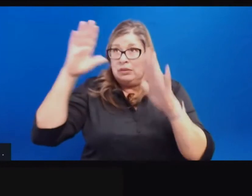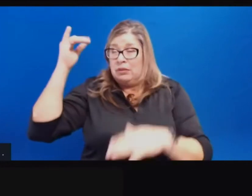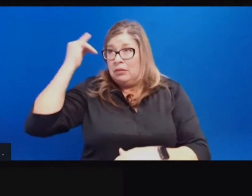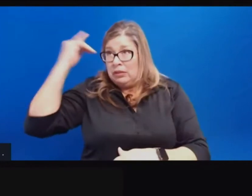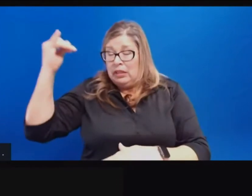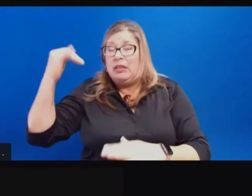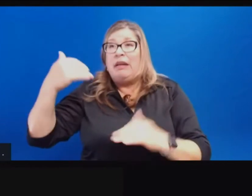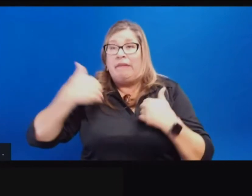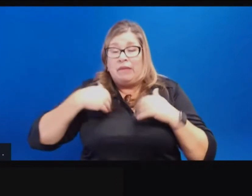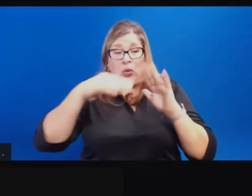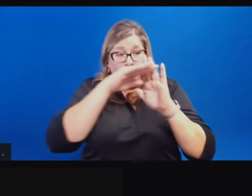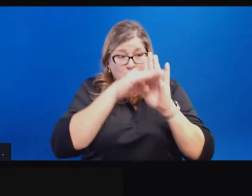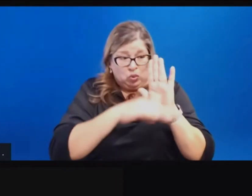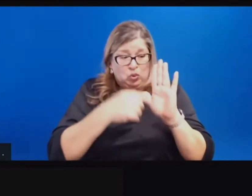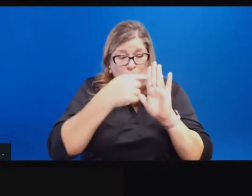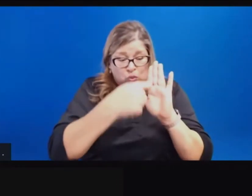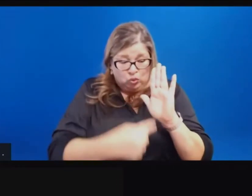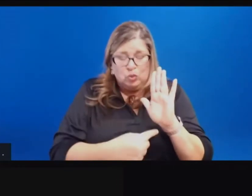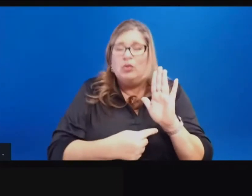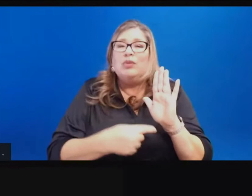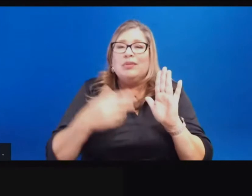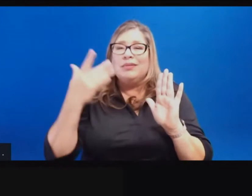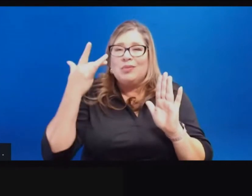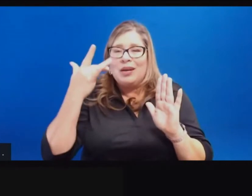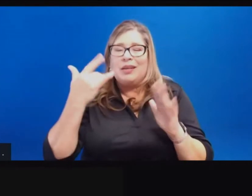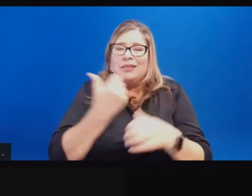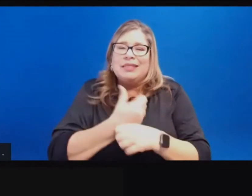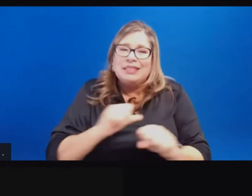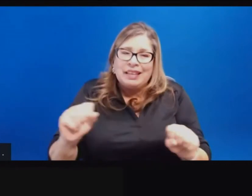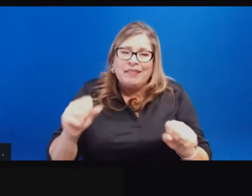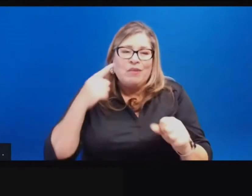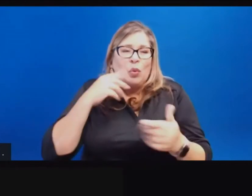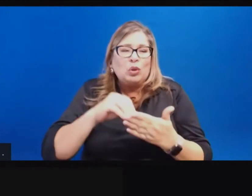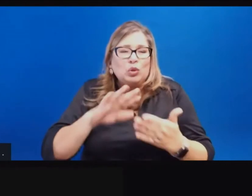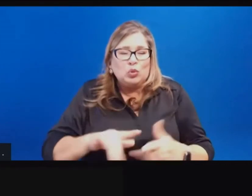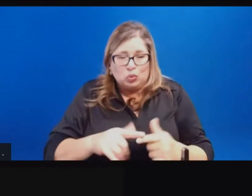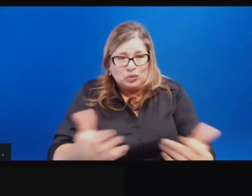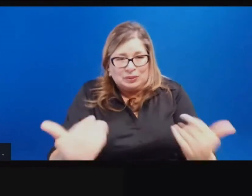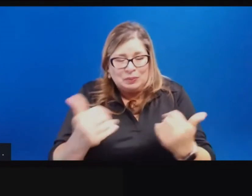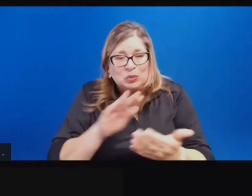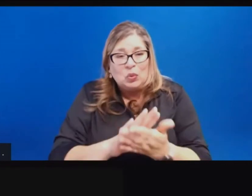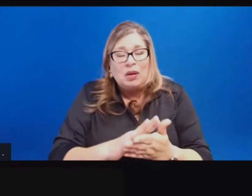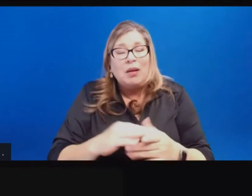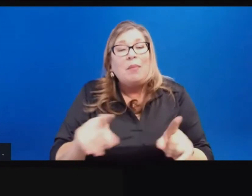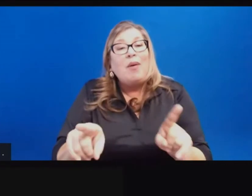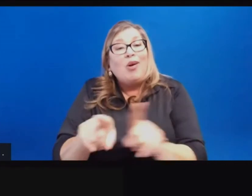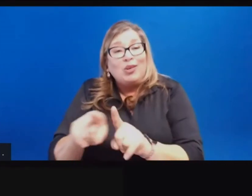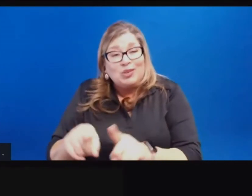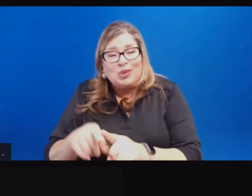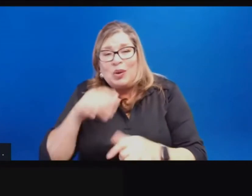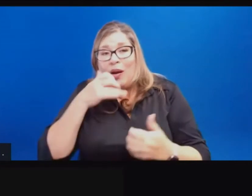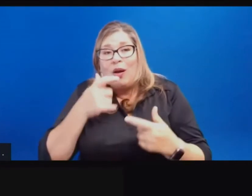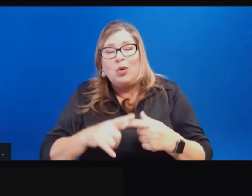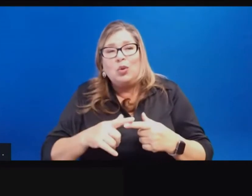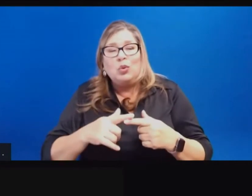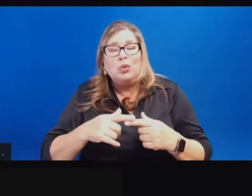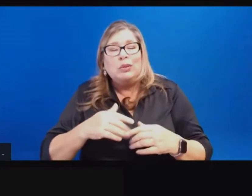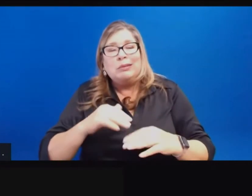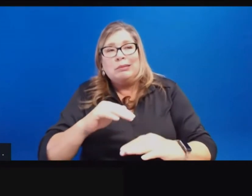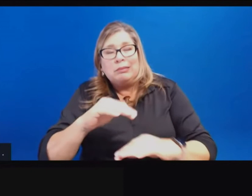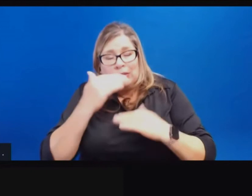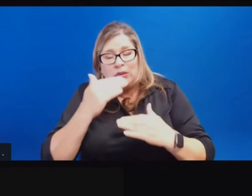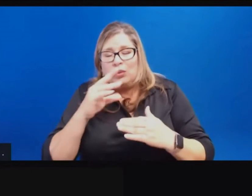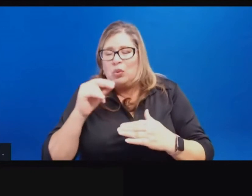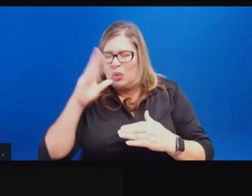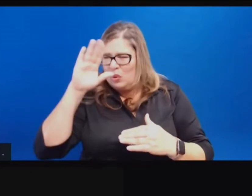facilitate that safe and secure return to school, but don't inhibit and, um, slow down some of the important plans